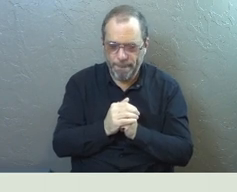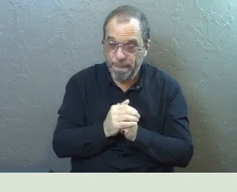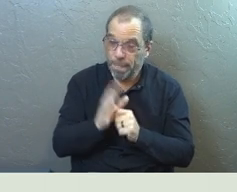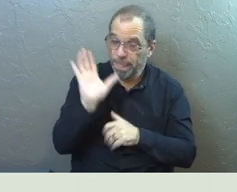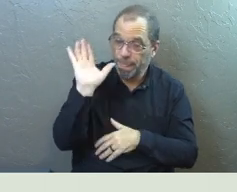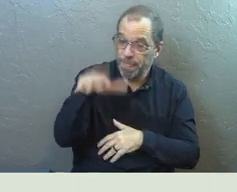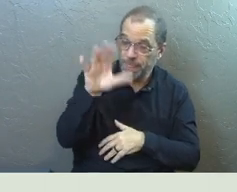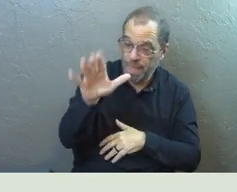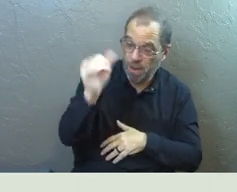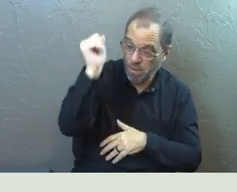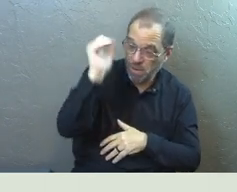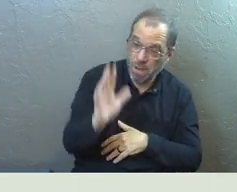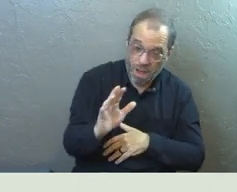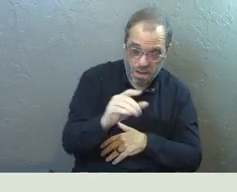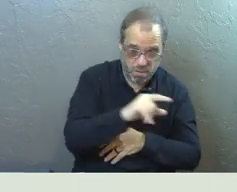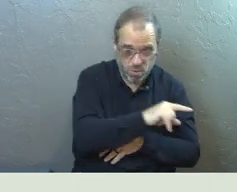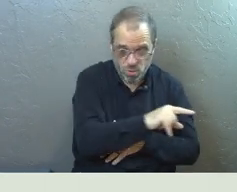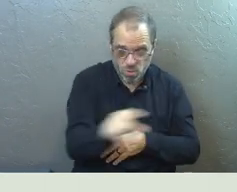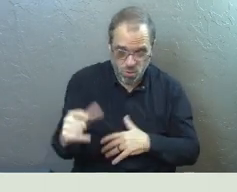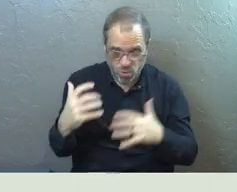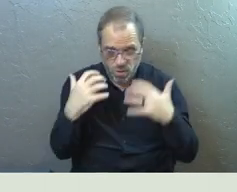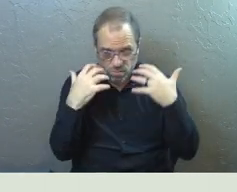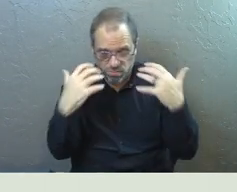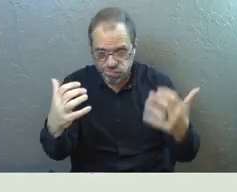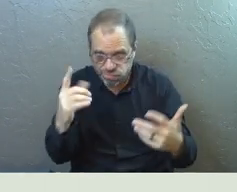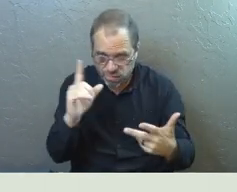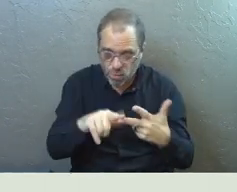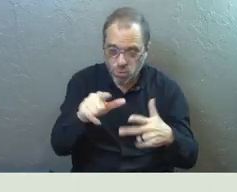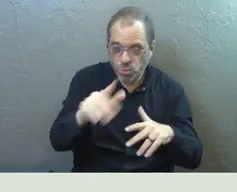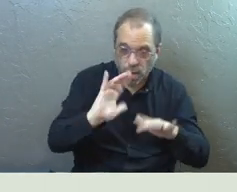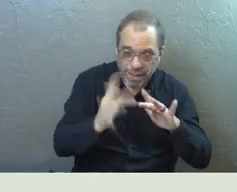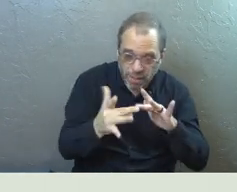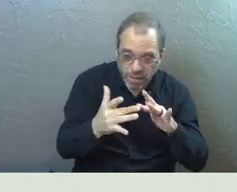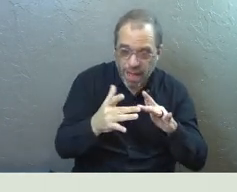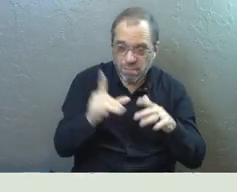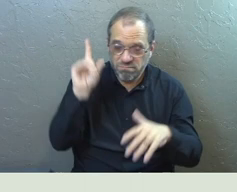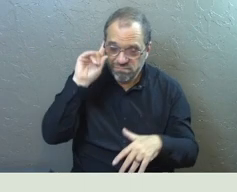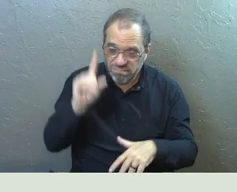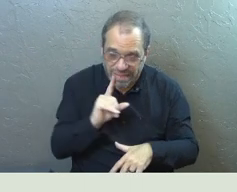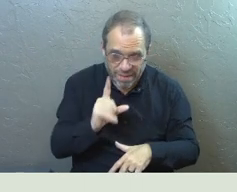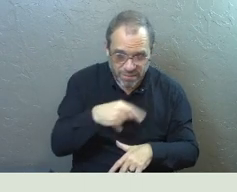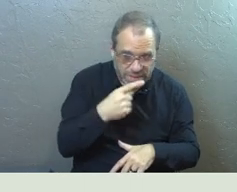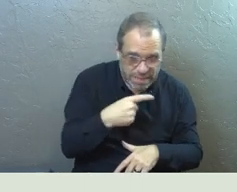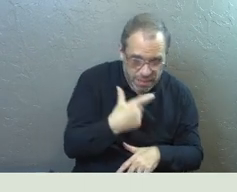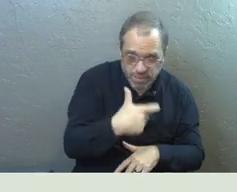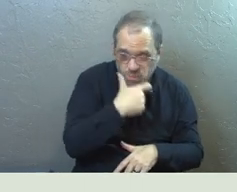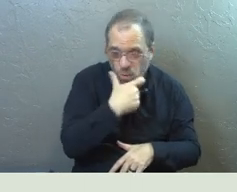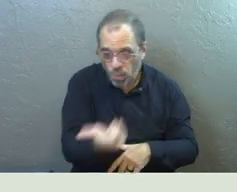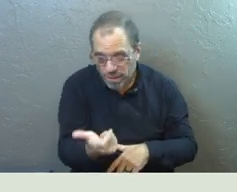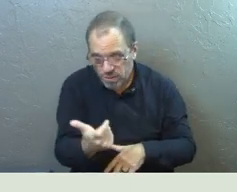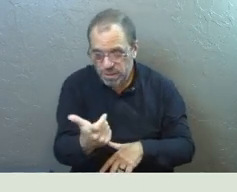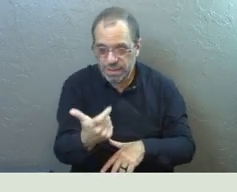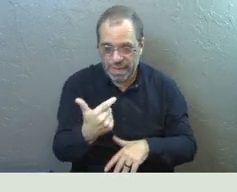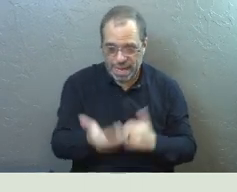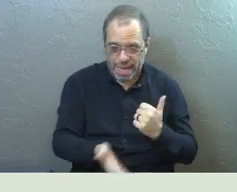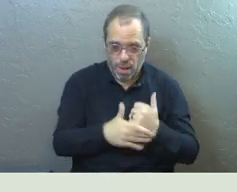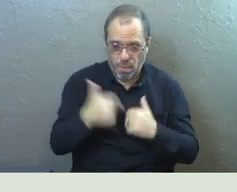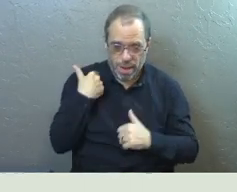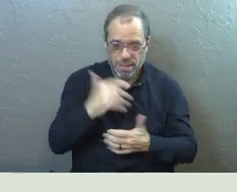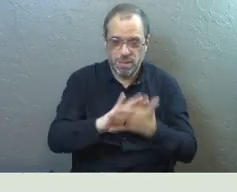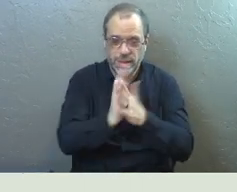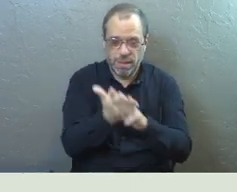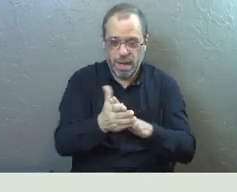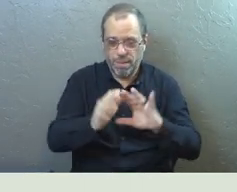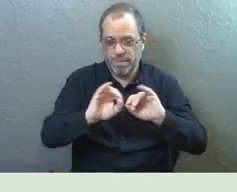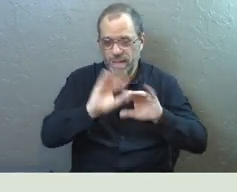And God, for all of us in this room, God, and watching online, God, help us to be the light of the world. Help us, God,